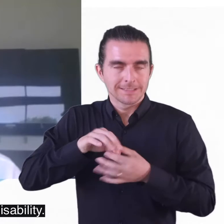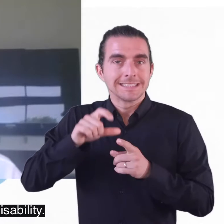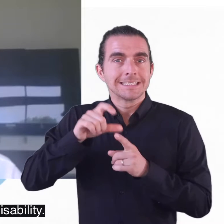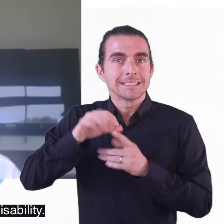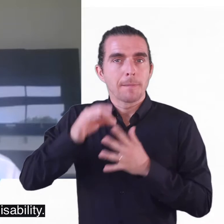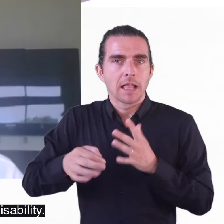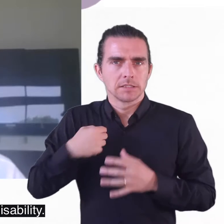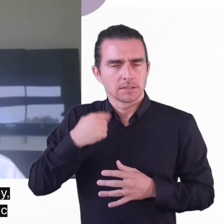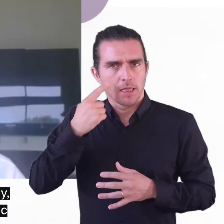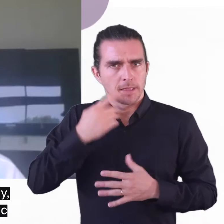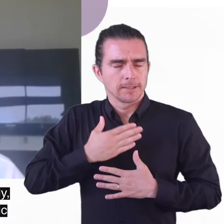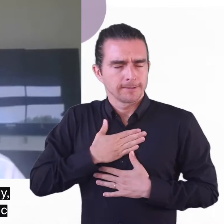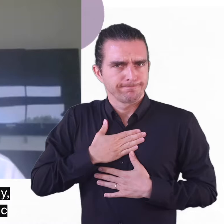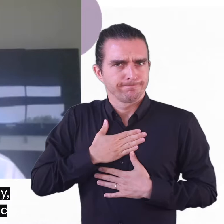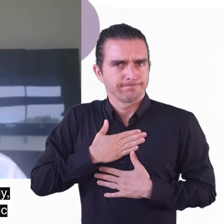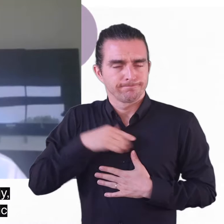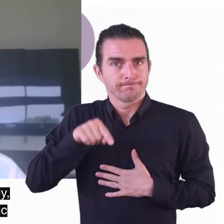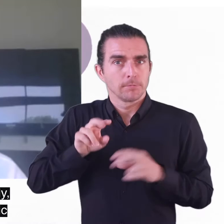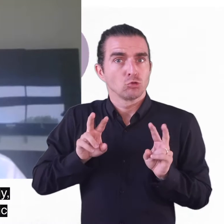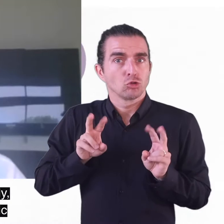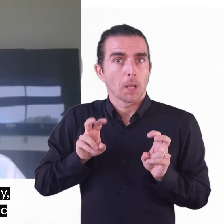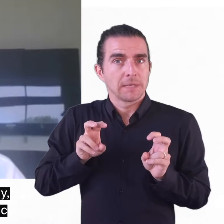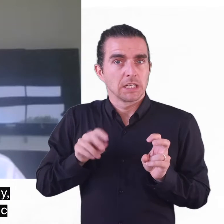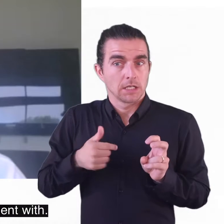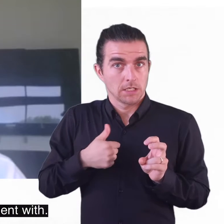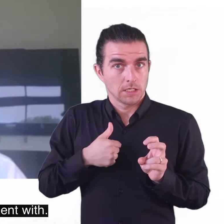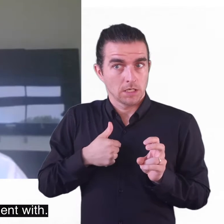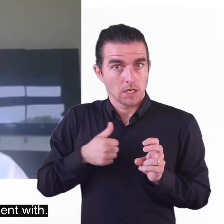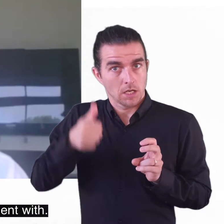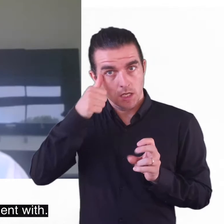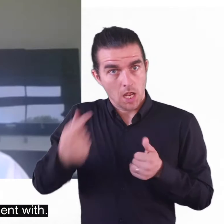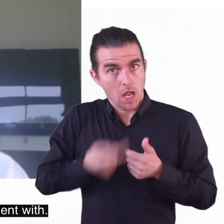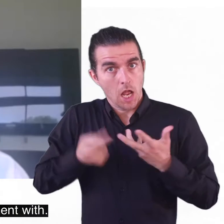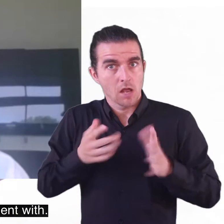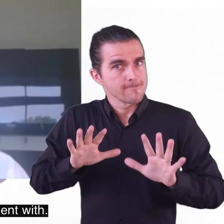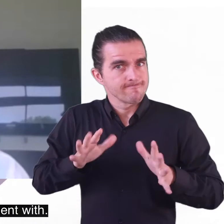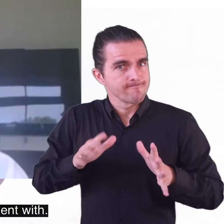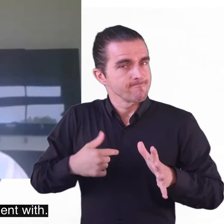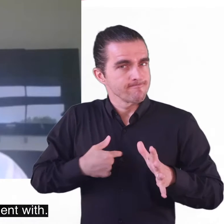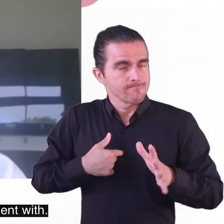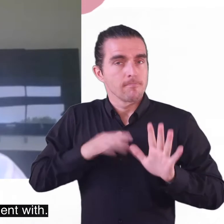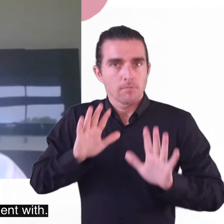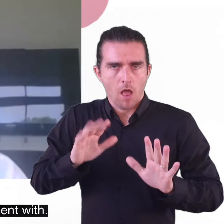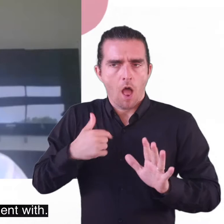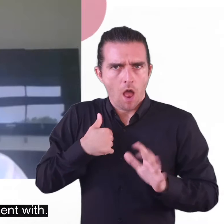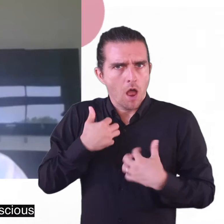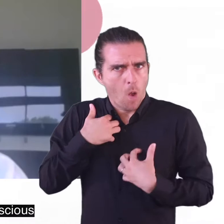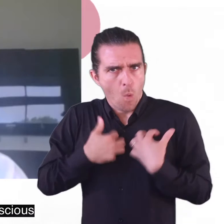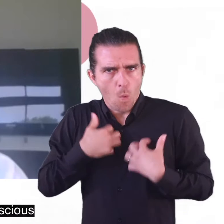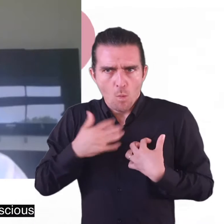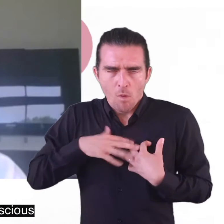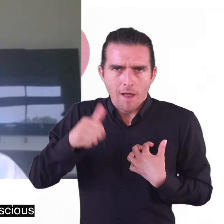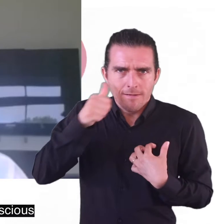on disability and i think personally it's probably the topic that i've had least involvement with um